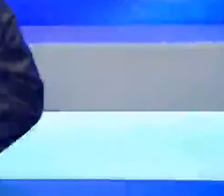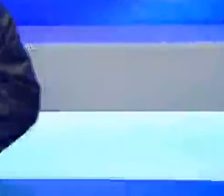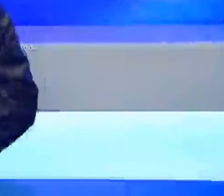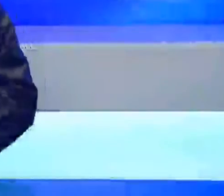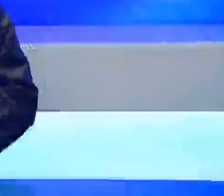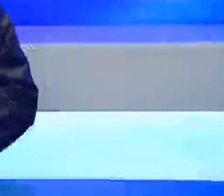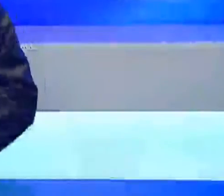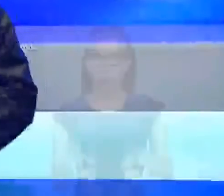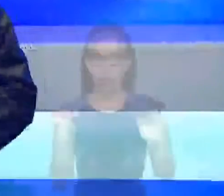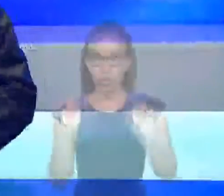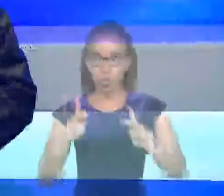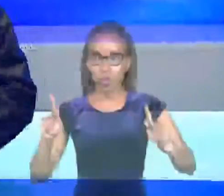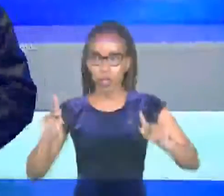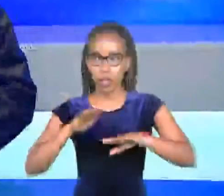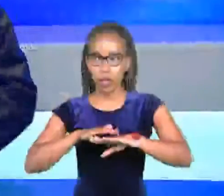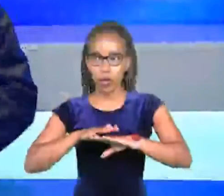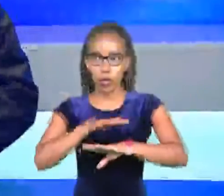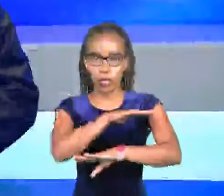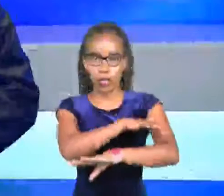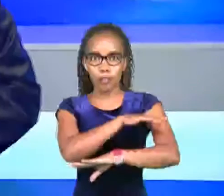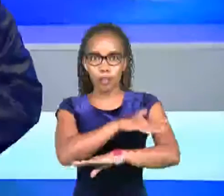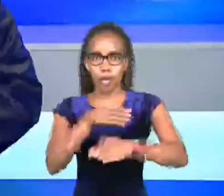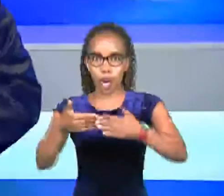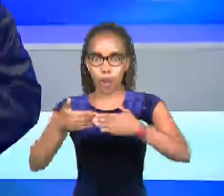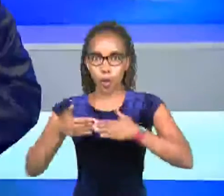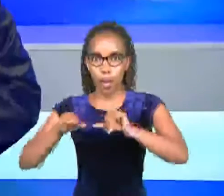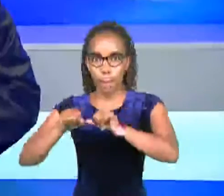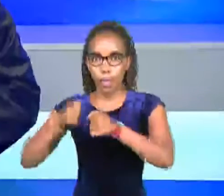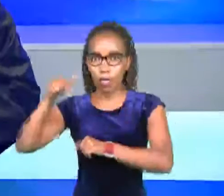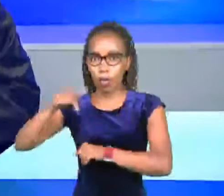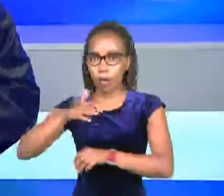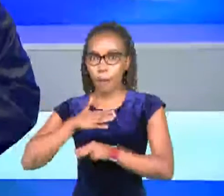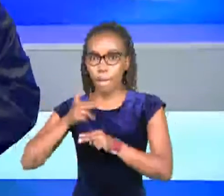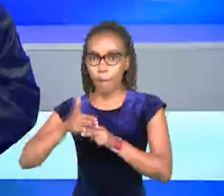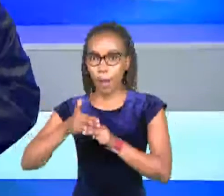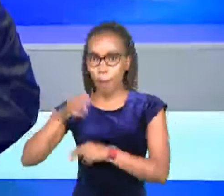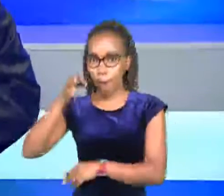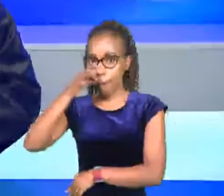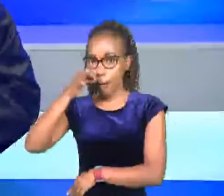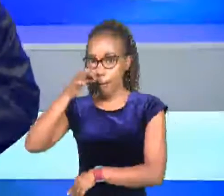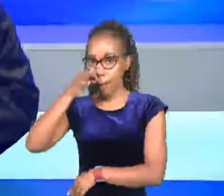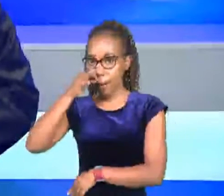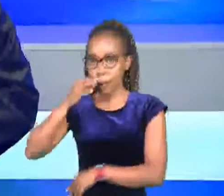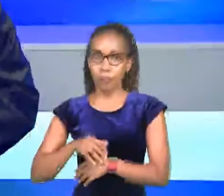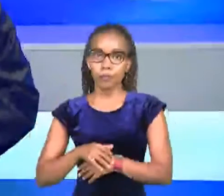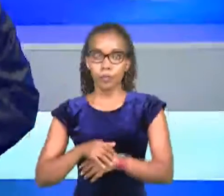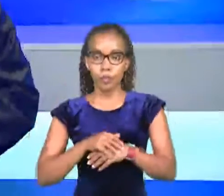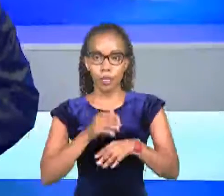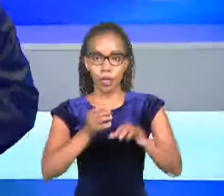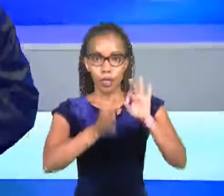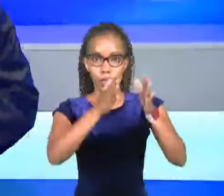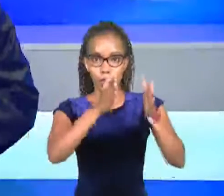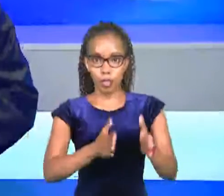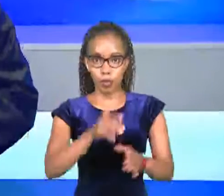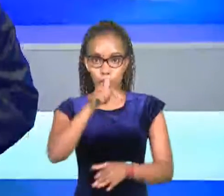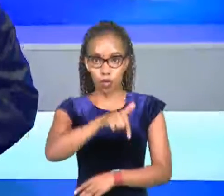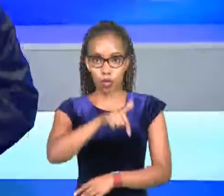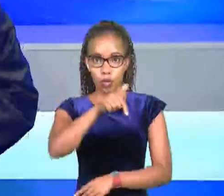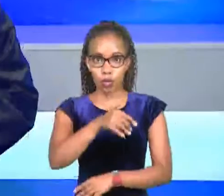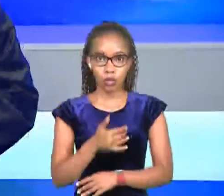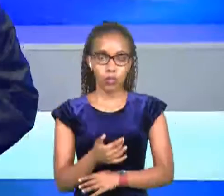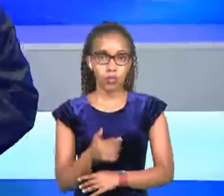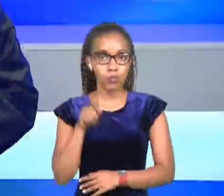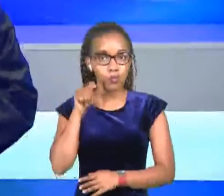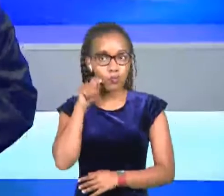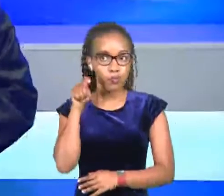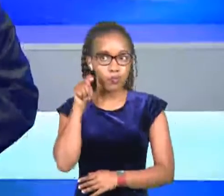all right a very good evening to you and welcome to breaking today my name is frederick my sign language interpreter tonight is